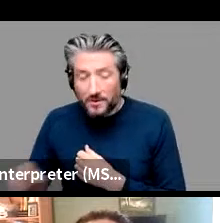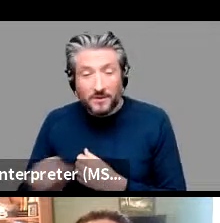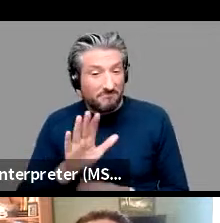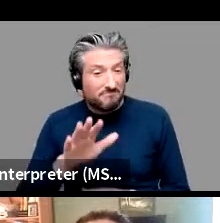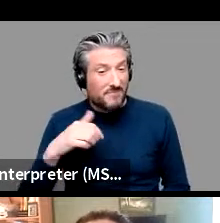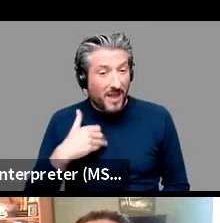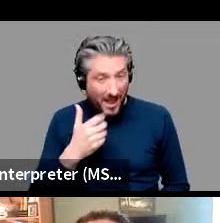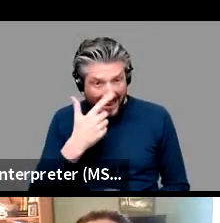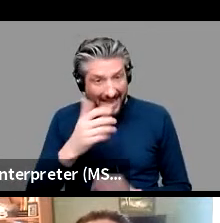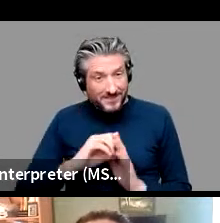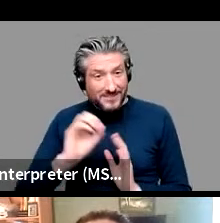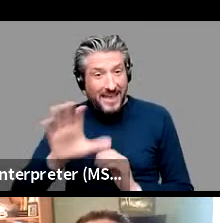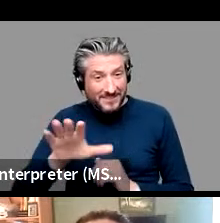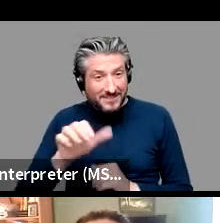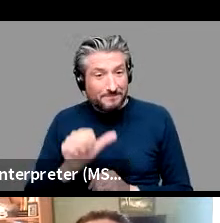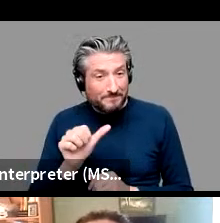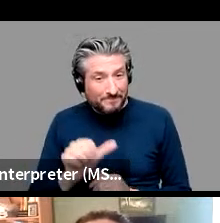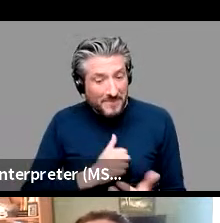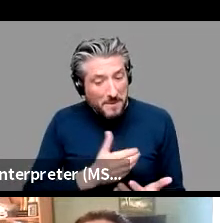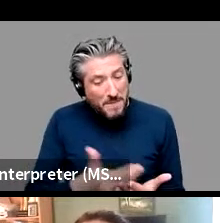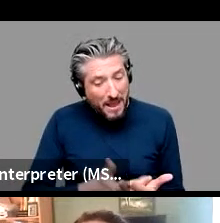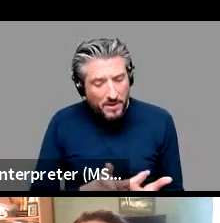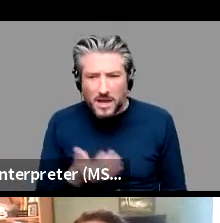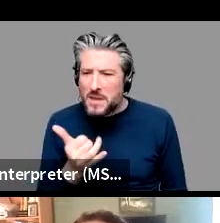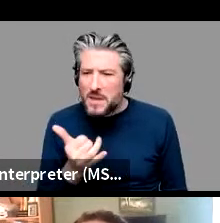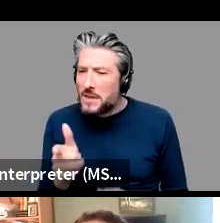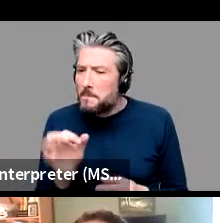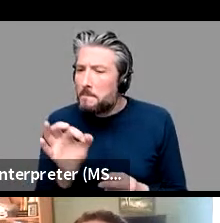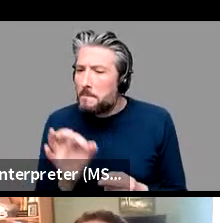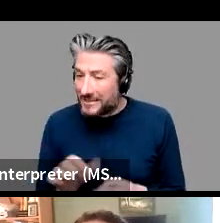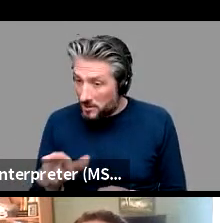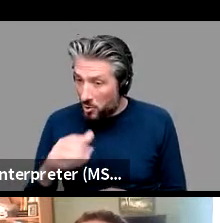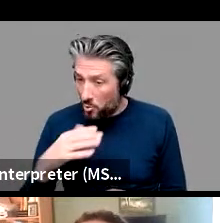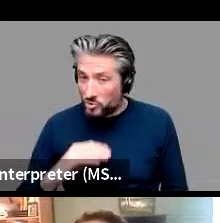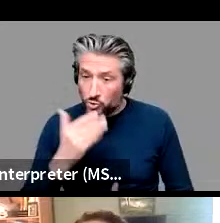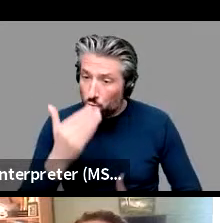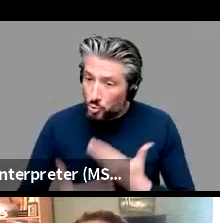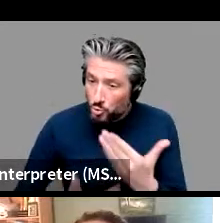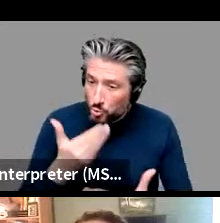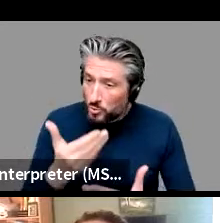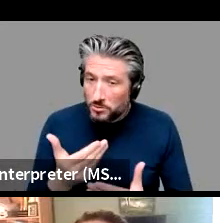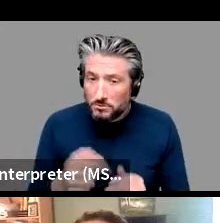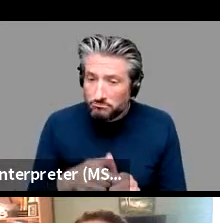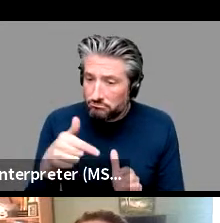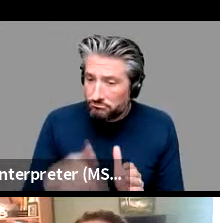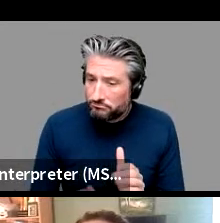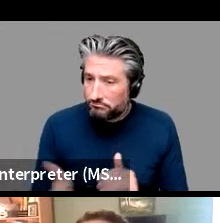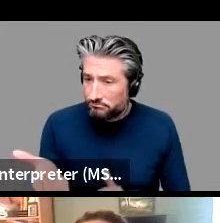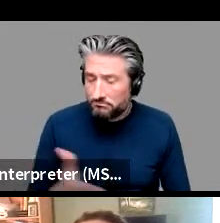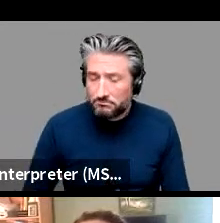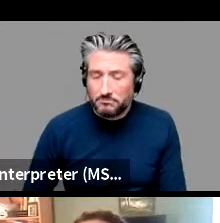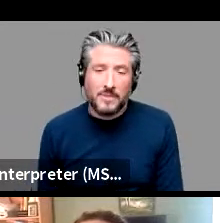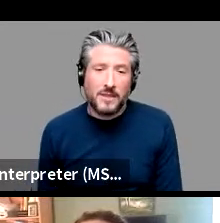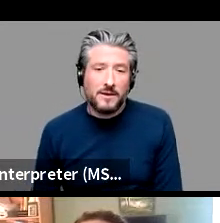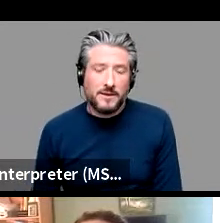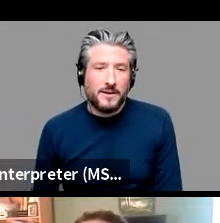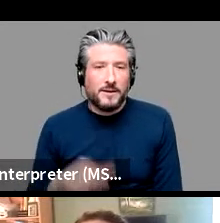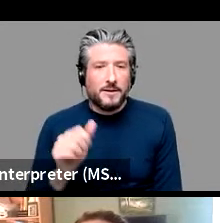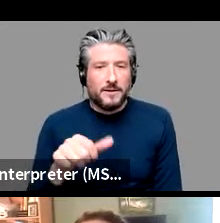okay but maybe petter wants to elaborate on that aspect oh yeah so